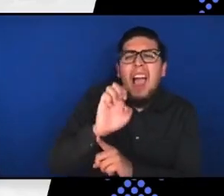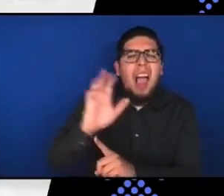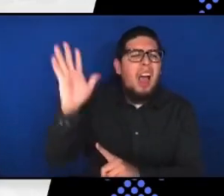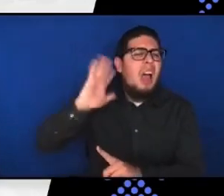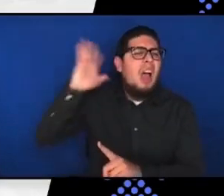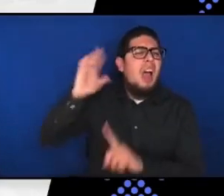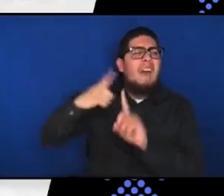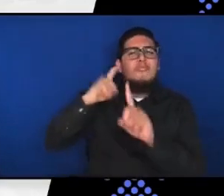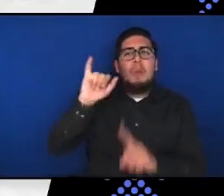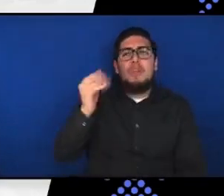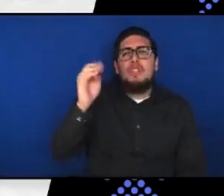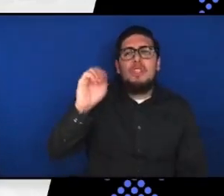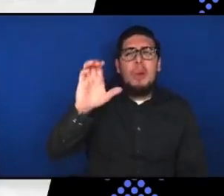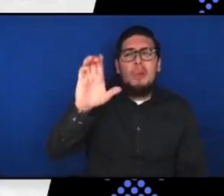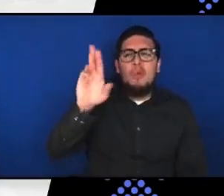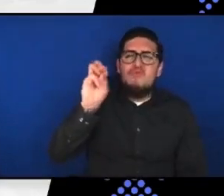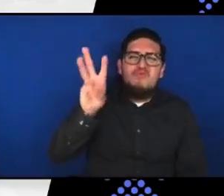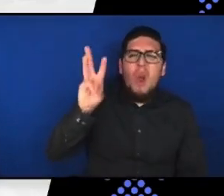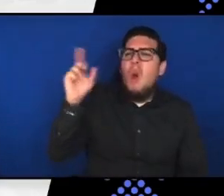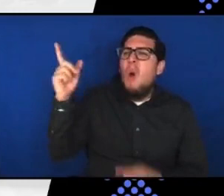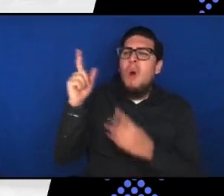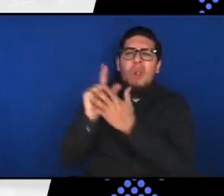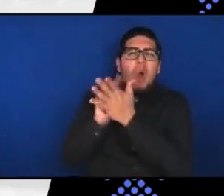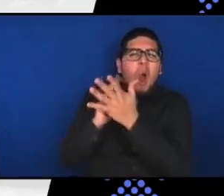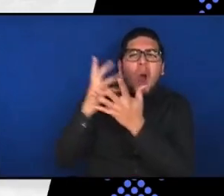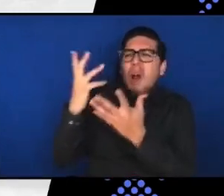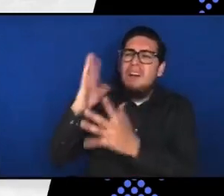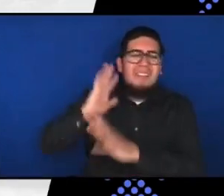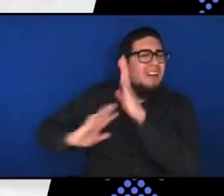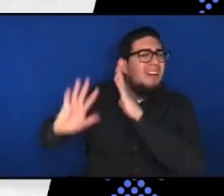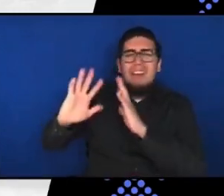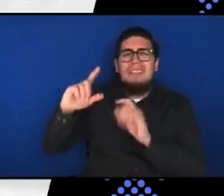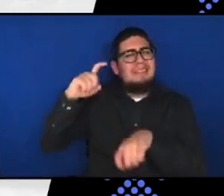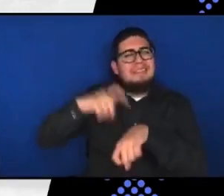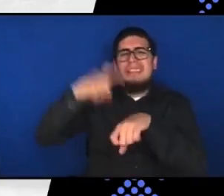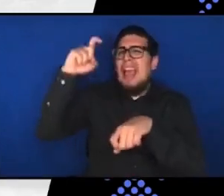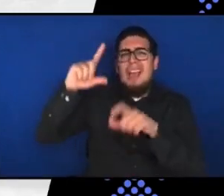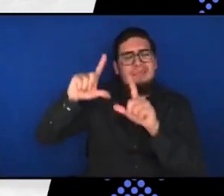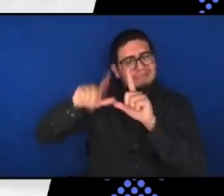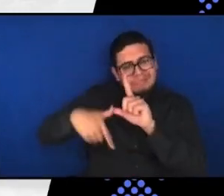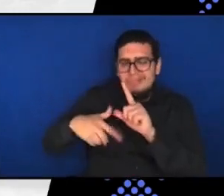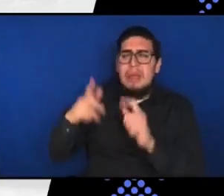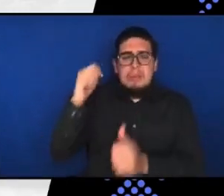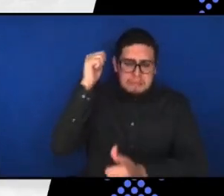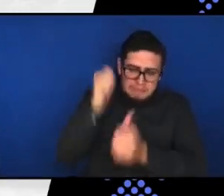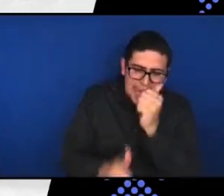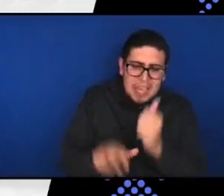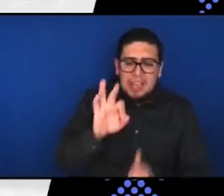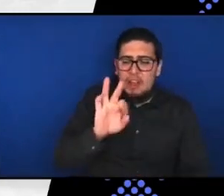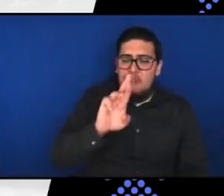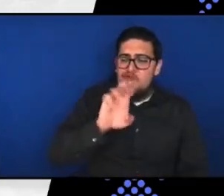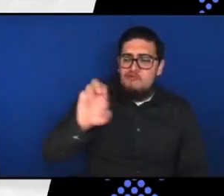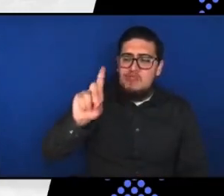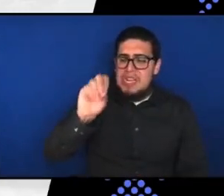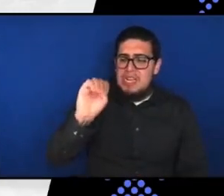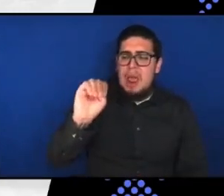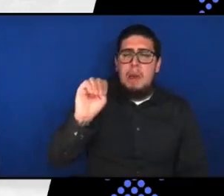us to immediately pass the Freedom to Vote Act and the John Lewis Voting Rights Advancement Act.